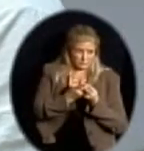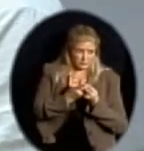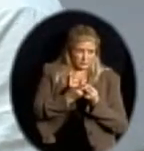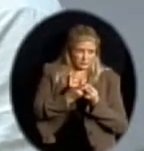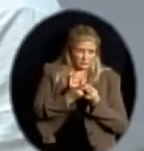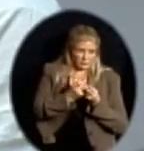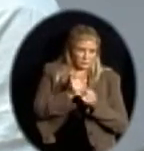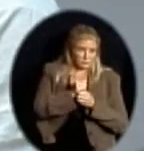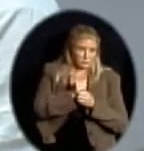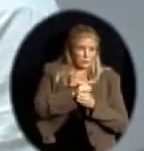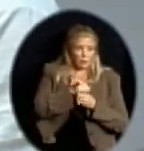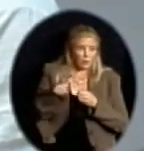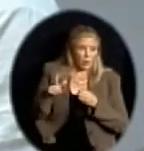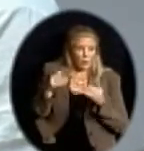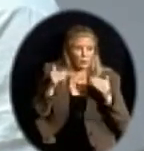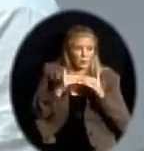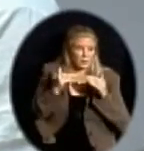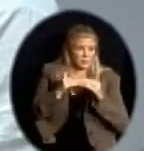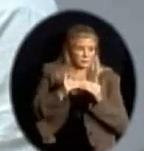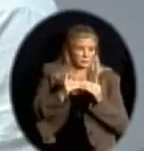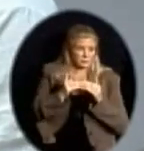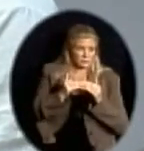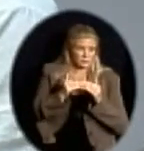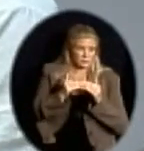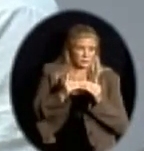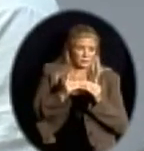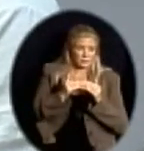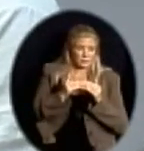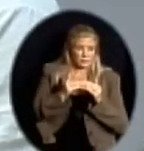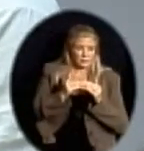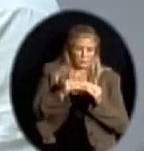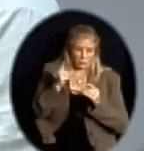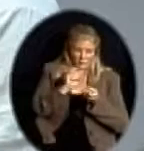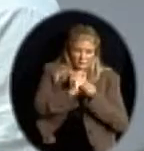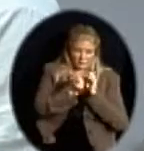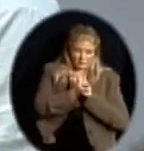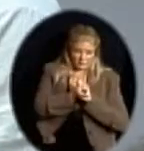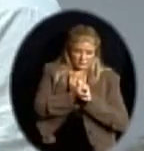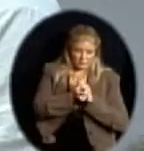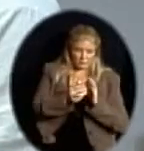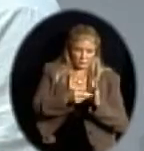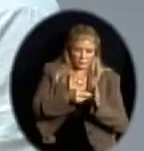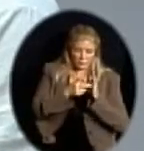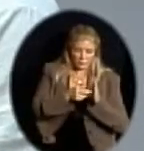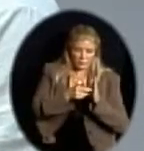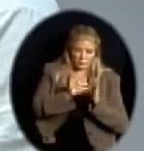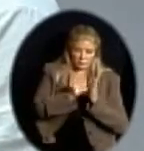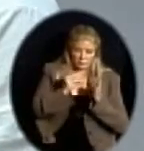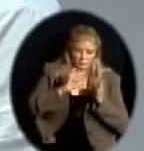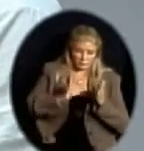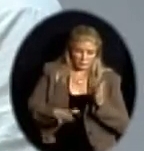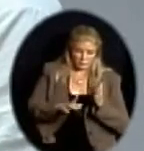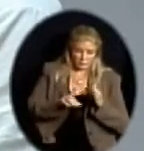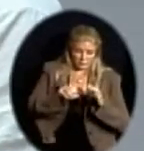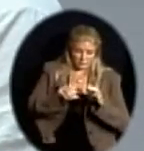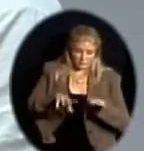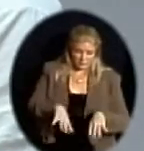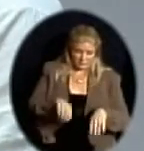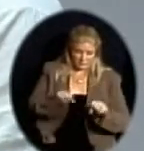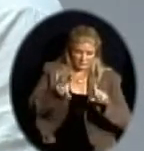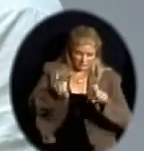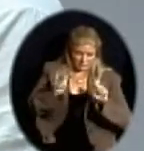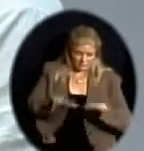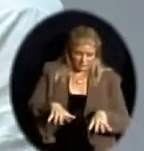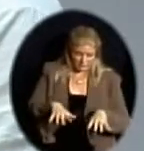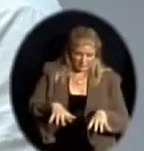levels, included a change that required students to be tested at the same grade level as their English